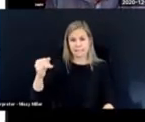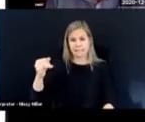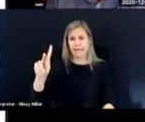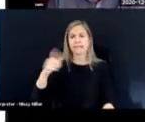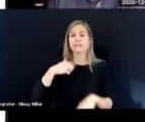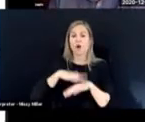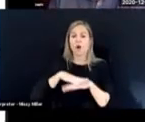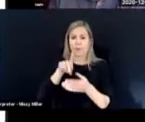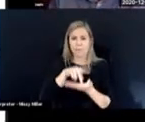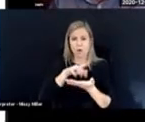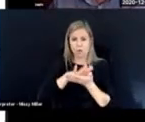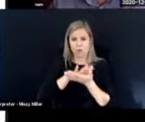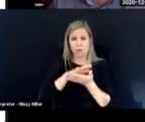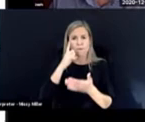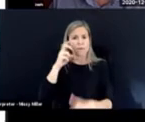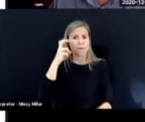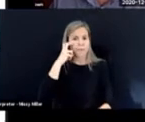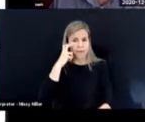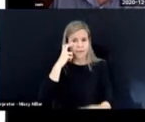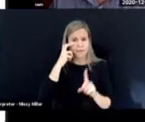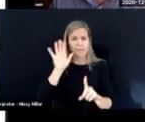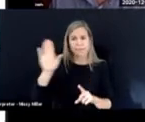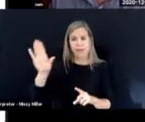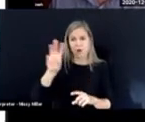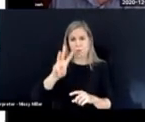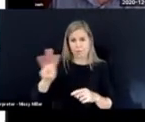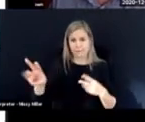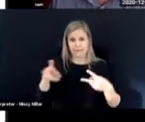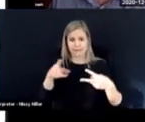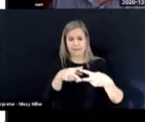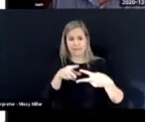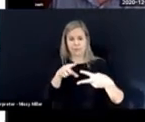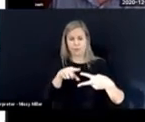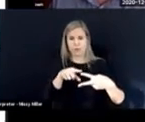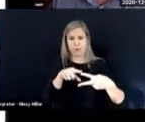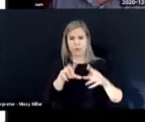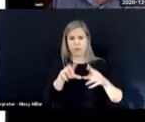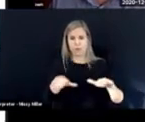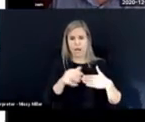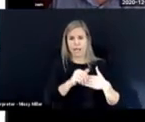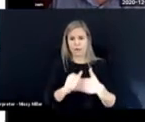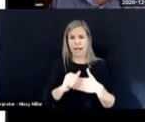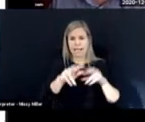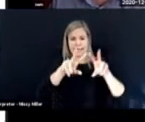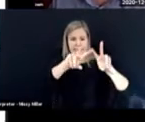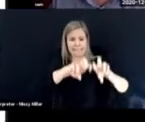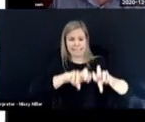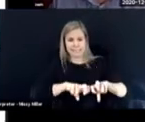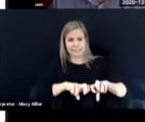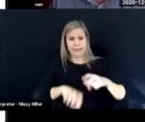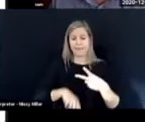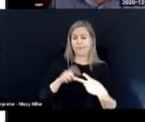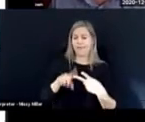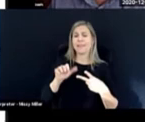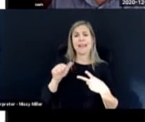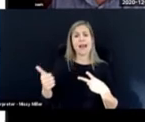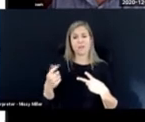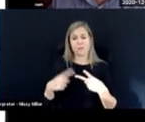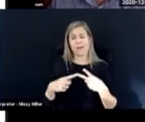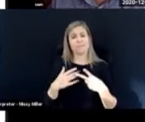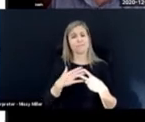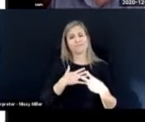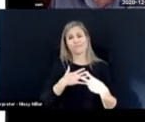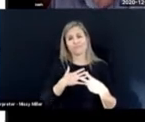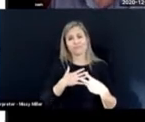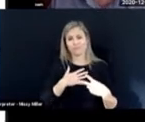School for the Blind website. One of them is about child-guided assessment. And the other one